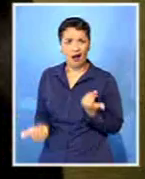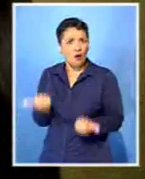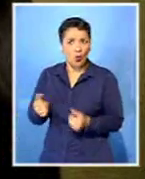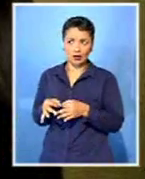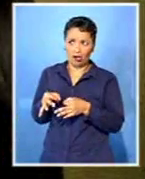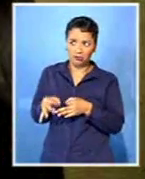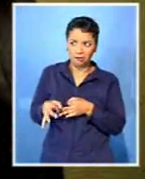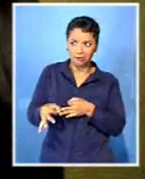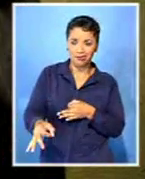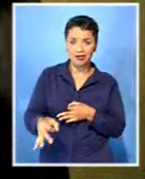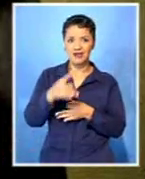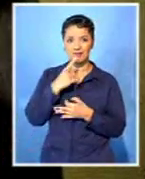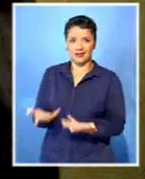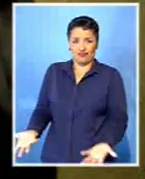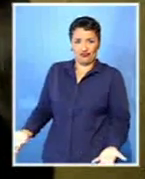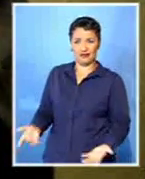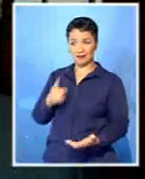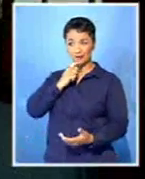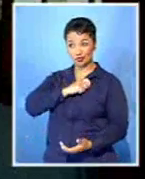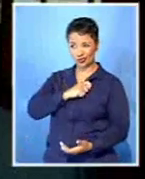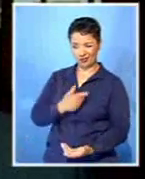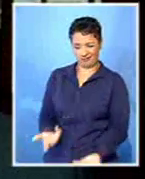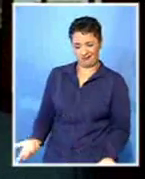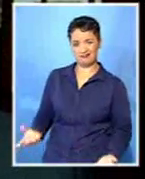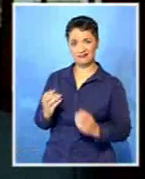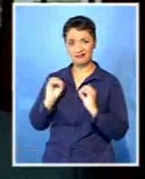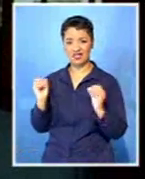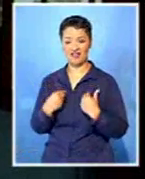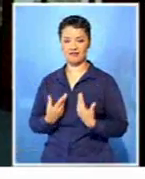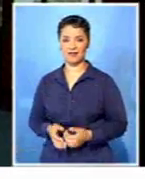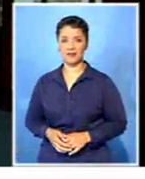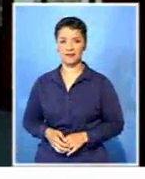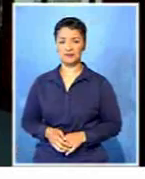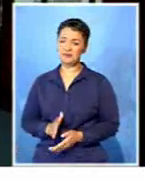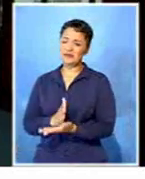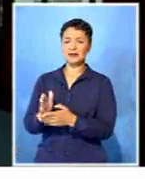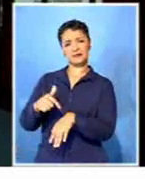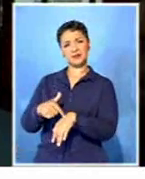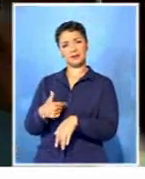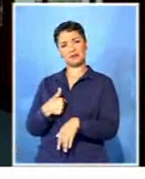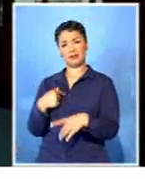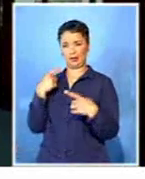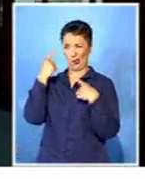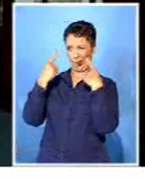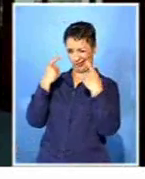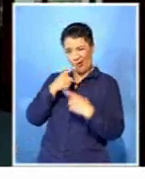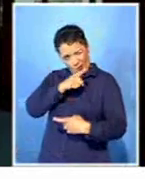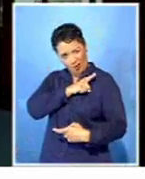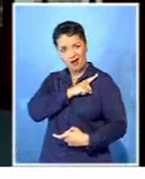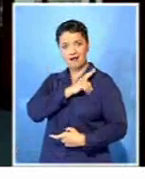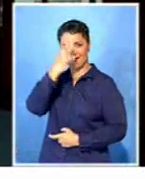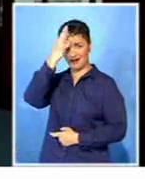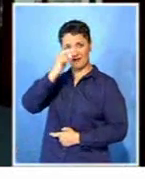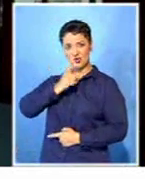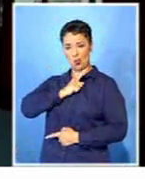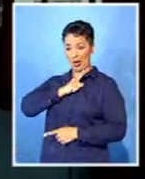telling about the state's case against him. Sometimes I wonder why the state is eager to pursue